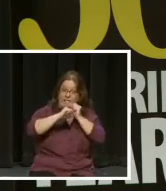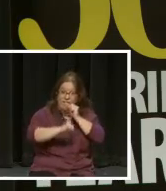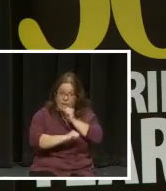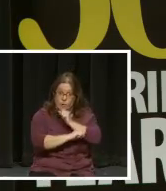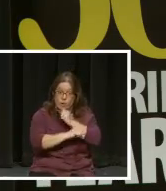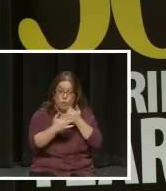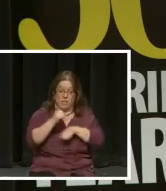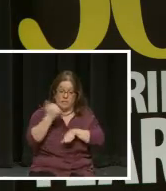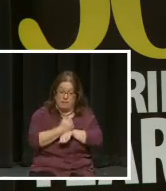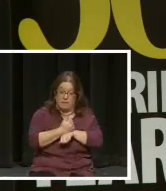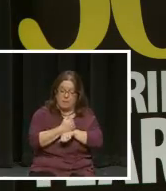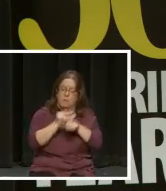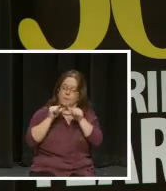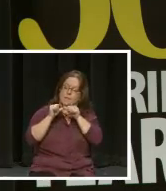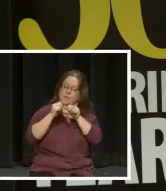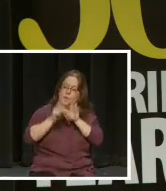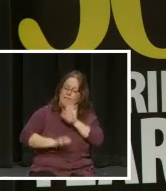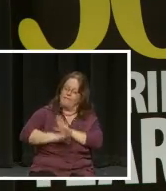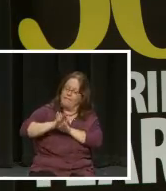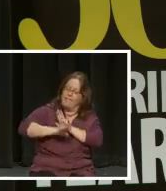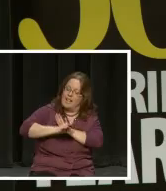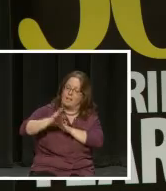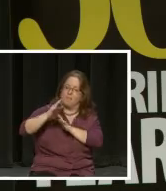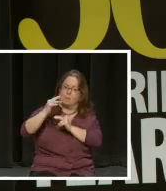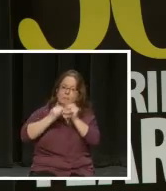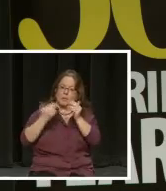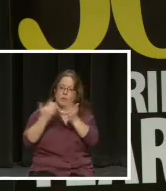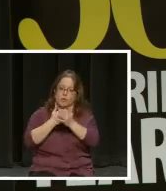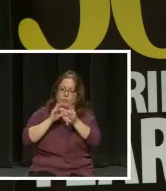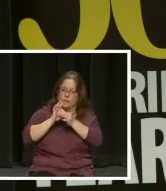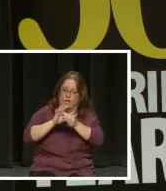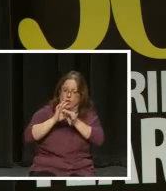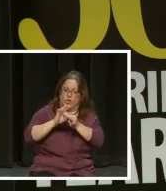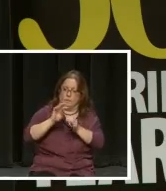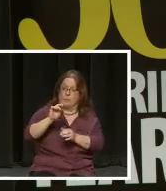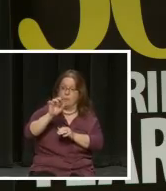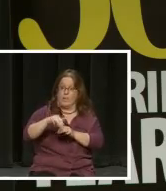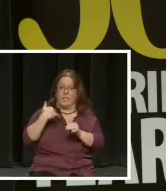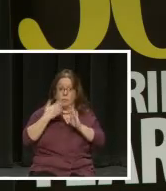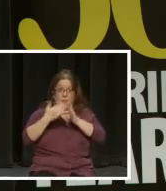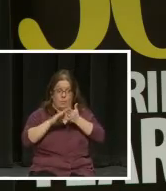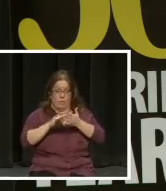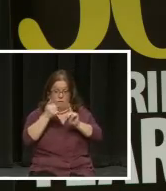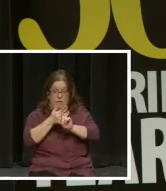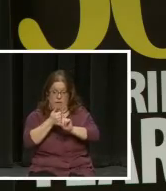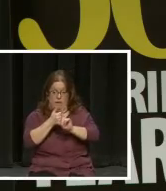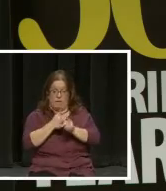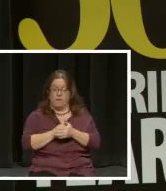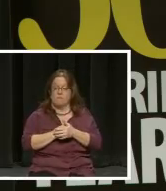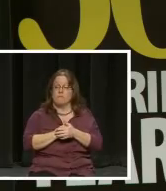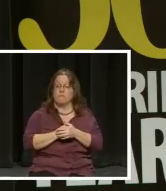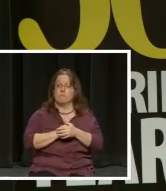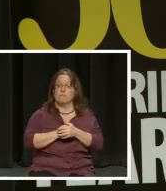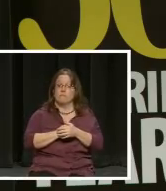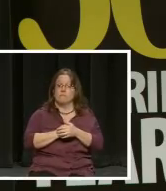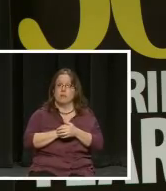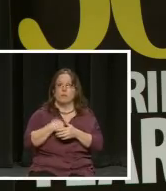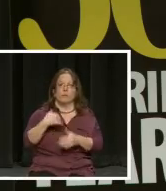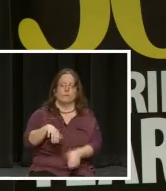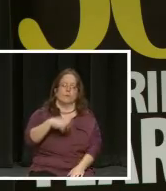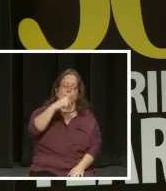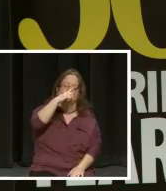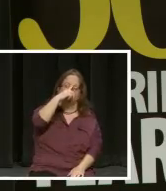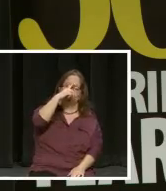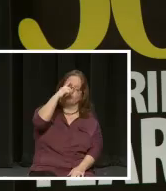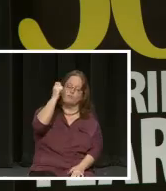forward, continue to develop and build on the relationship that Marty has with this community. This is a dream come true